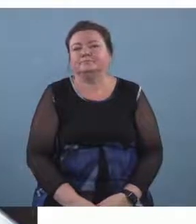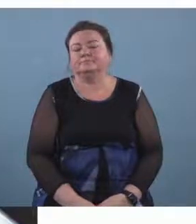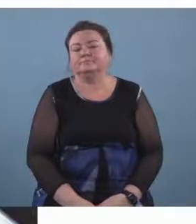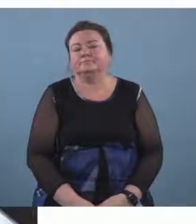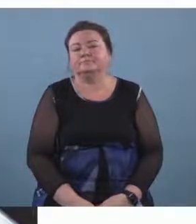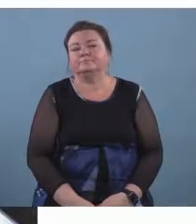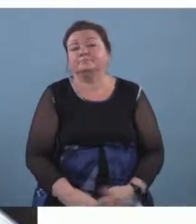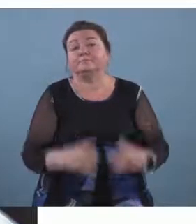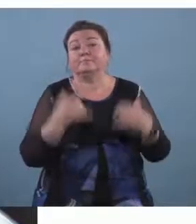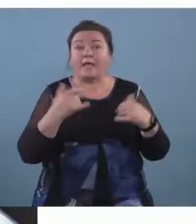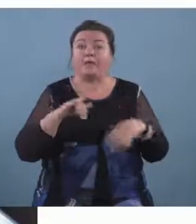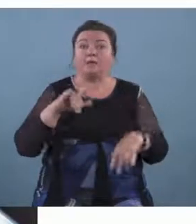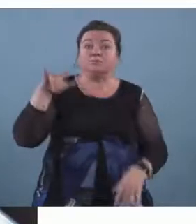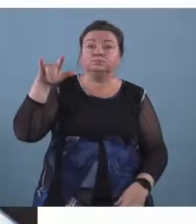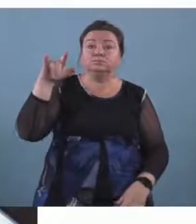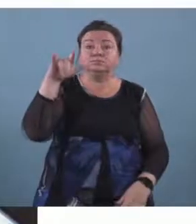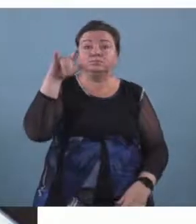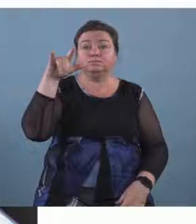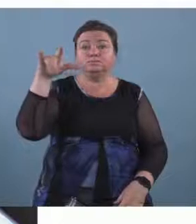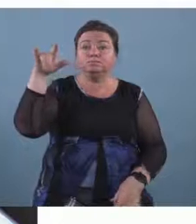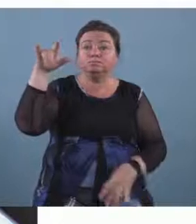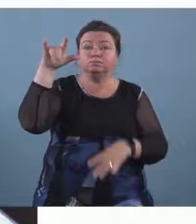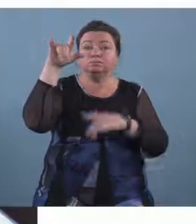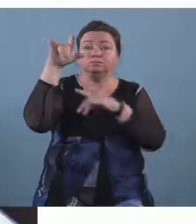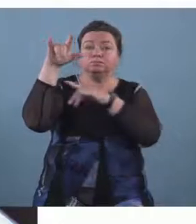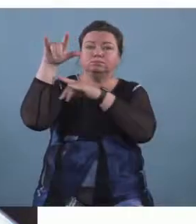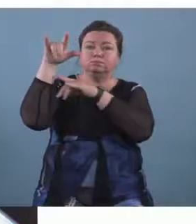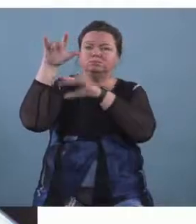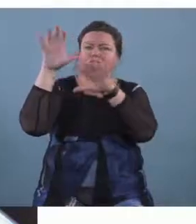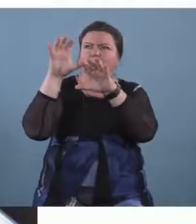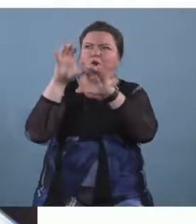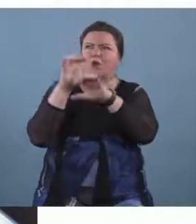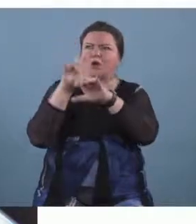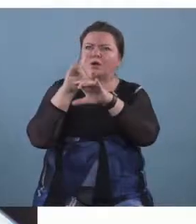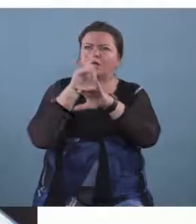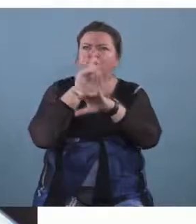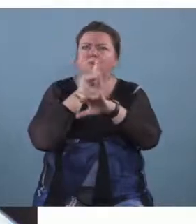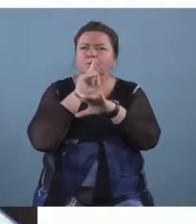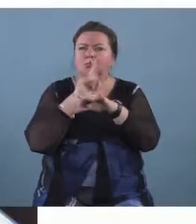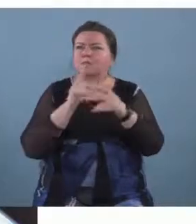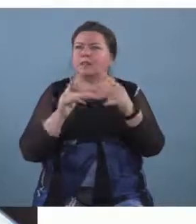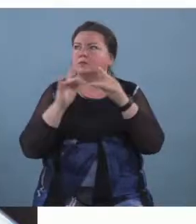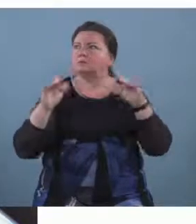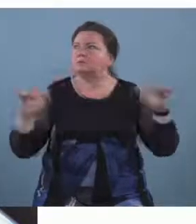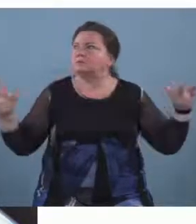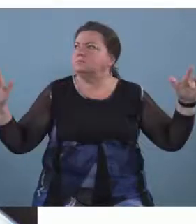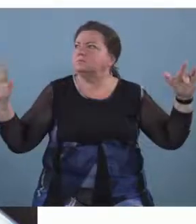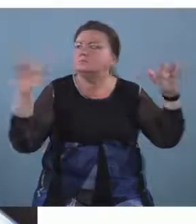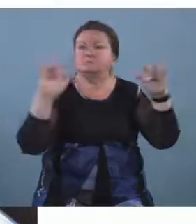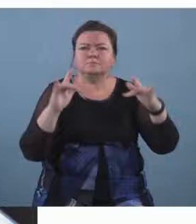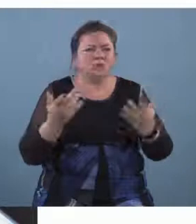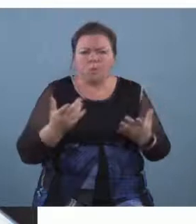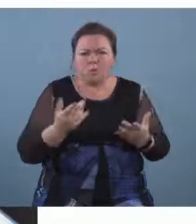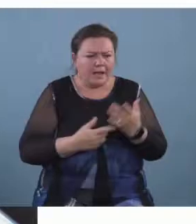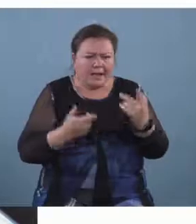now i'm in space a dark and lonely place so what happened to the music